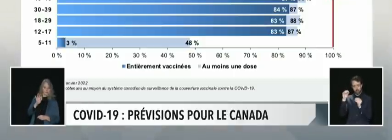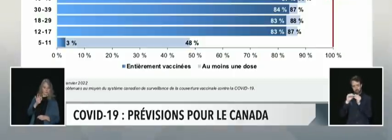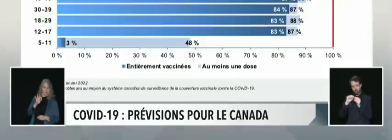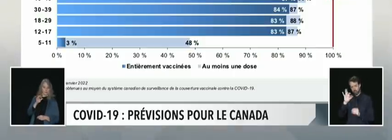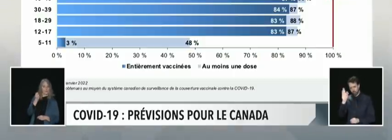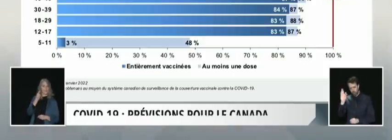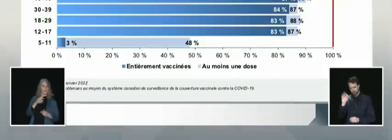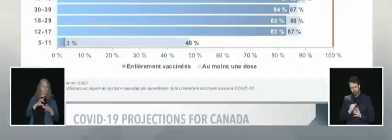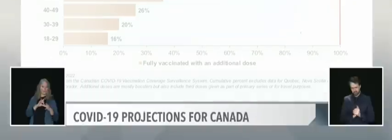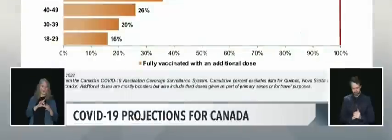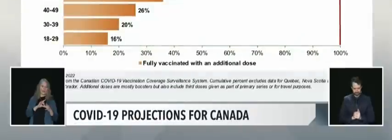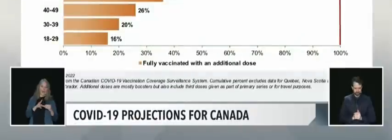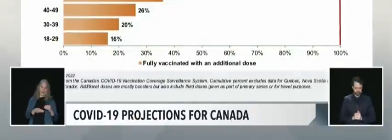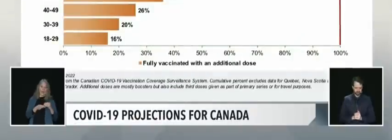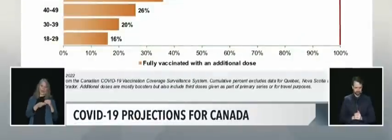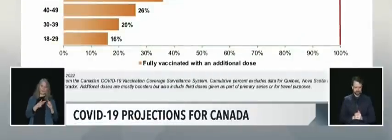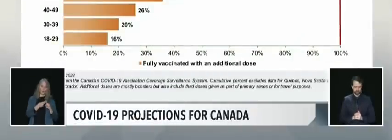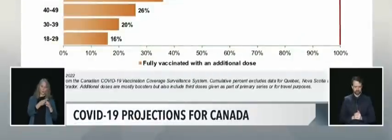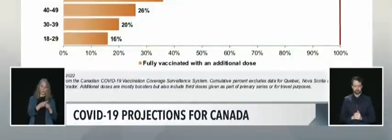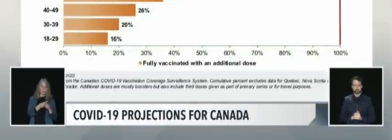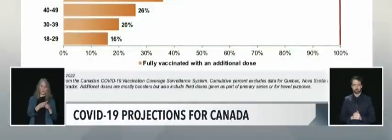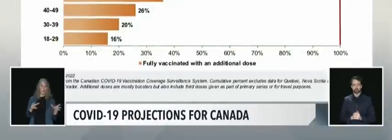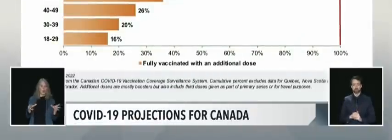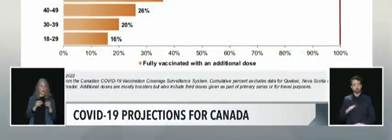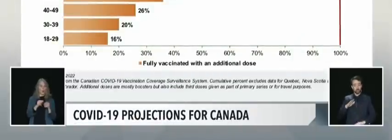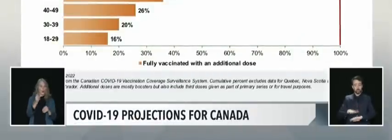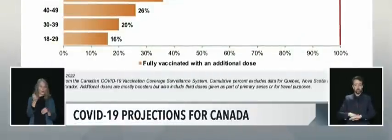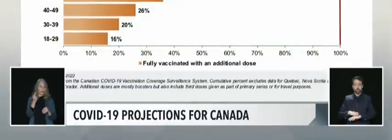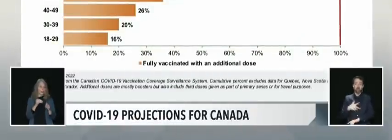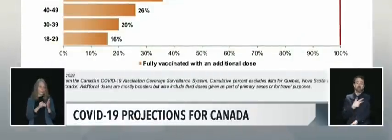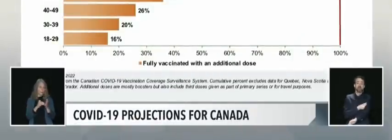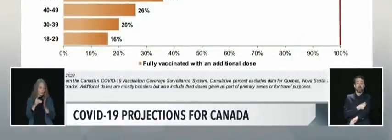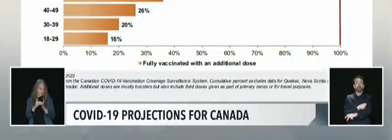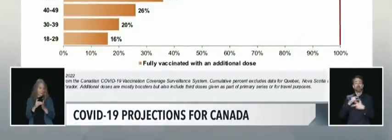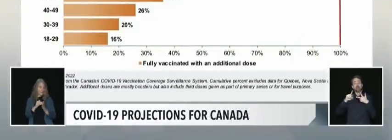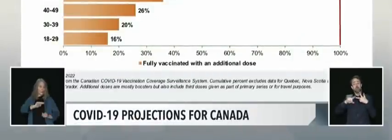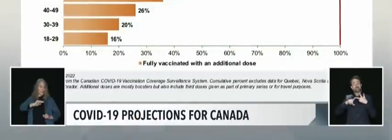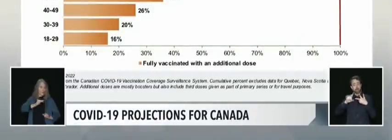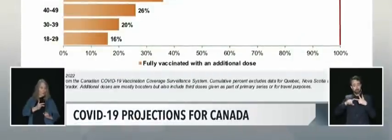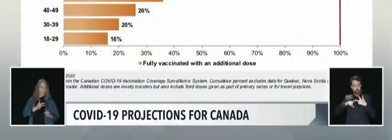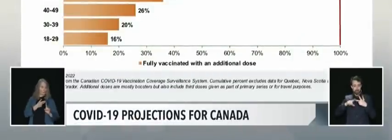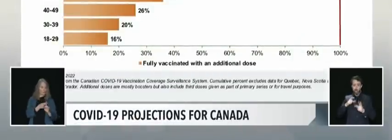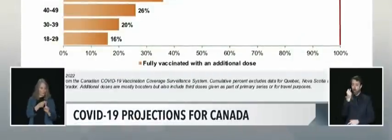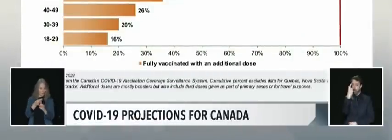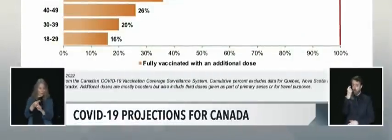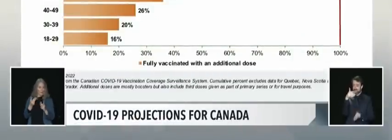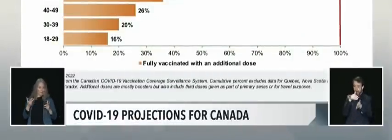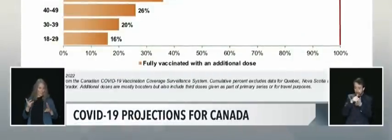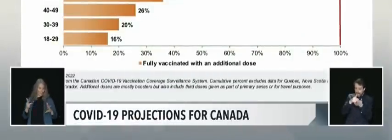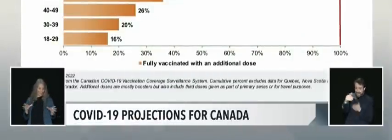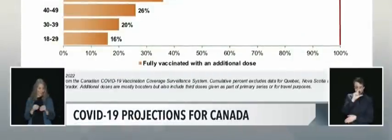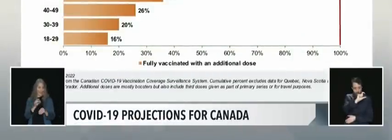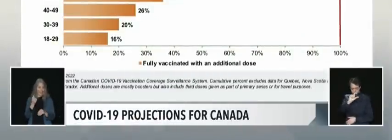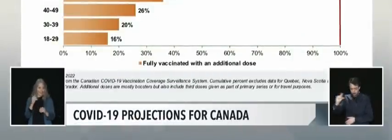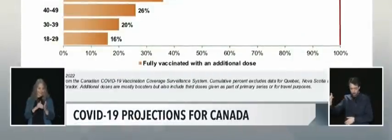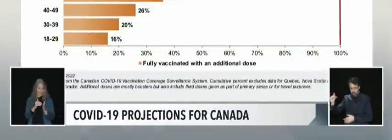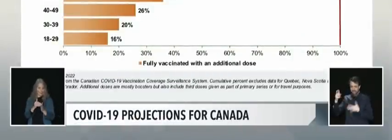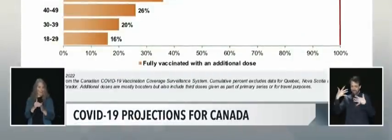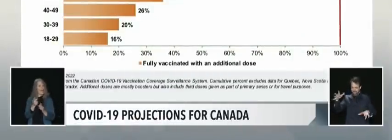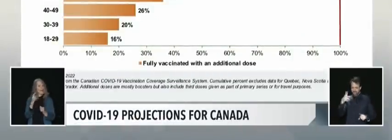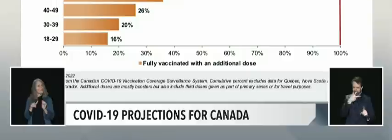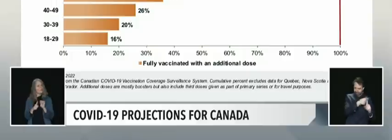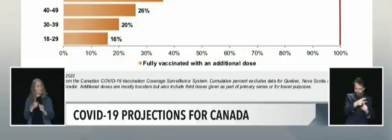additional doses, 11 million COVID-19 vaccines' third doses have been given, the majority of which are booster doses.